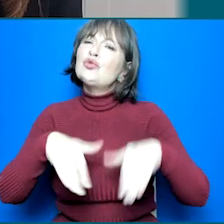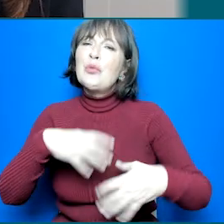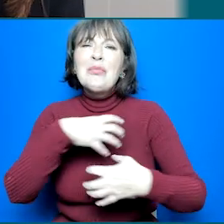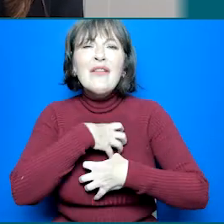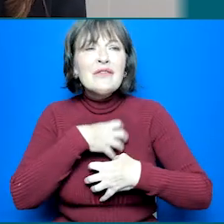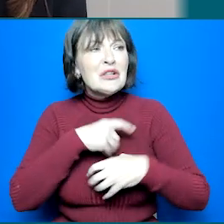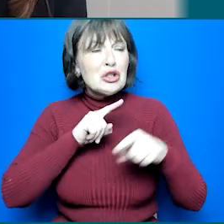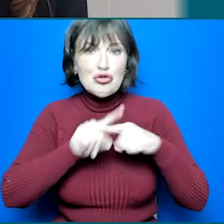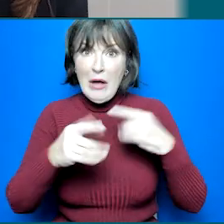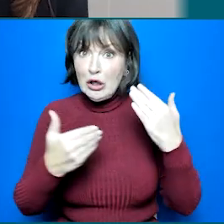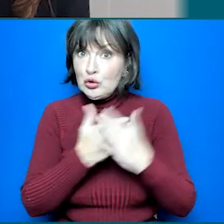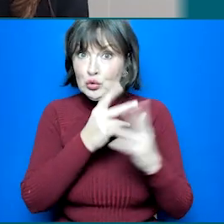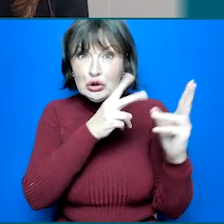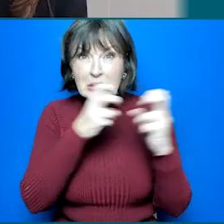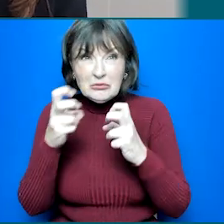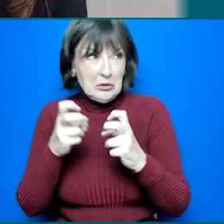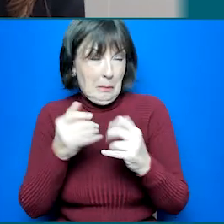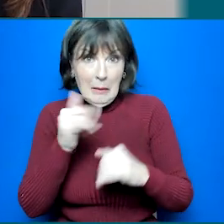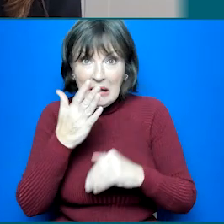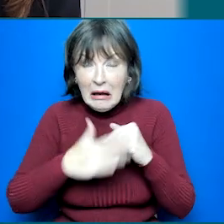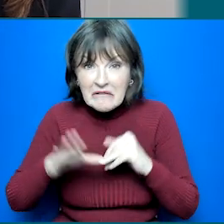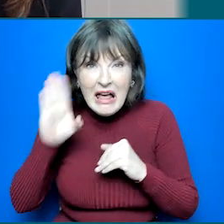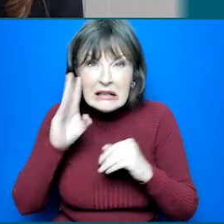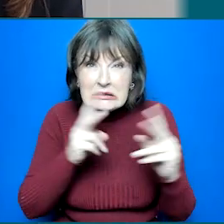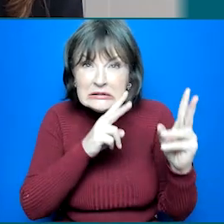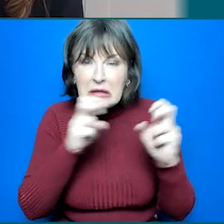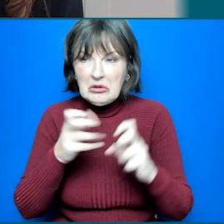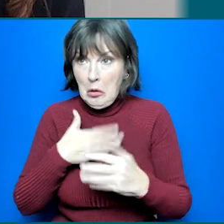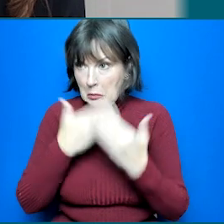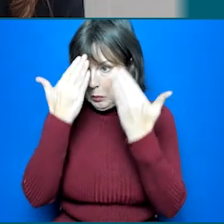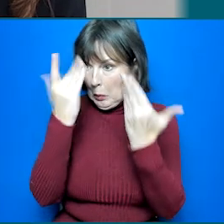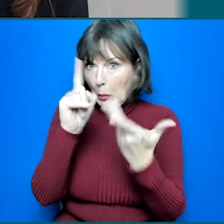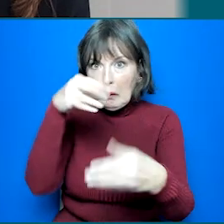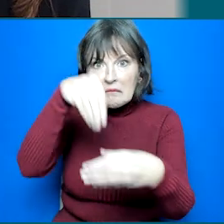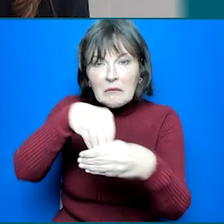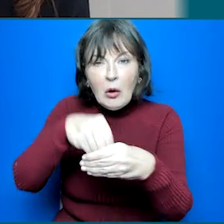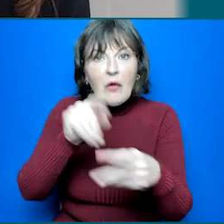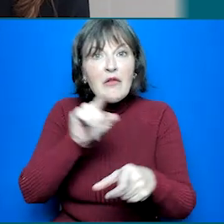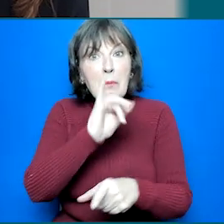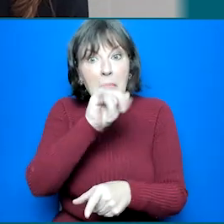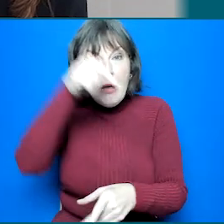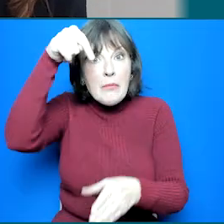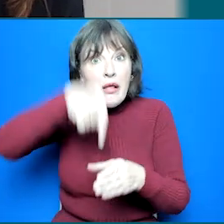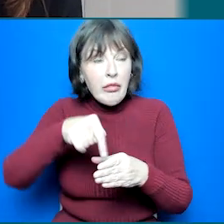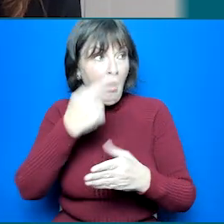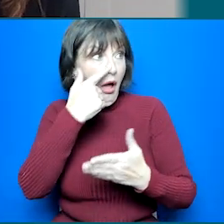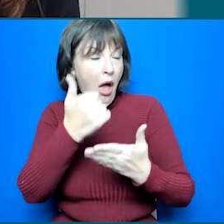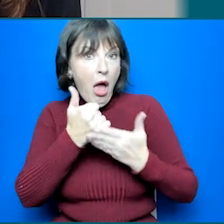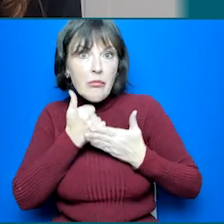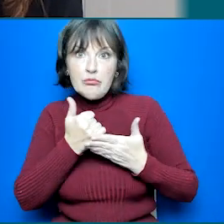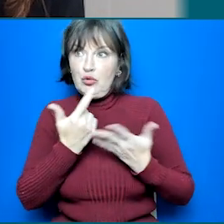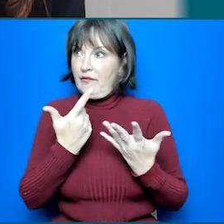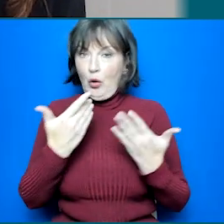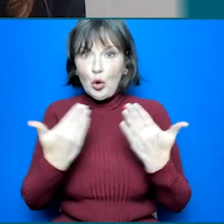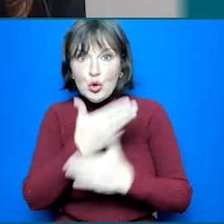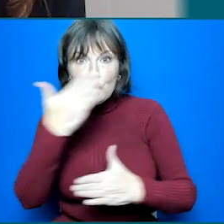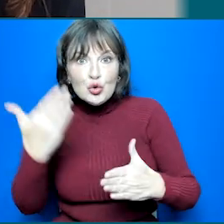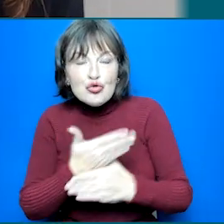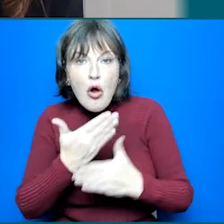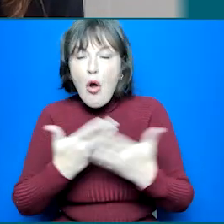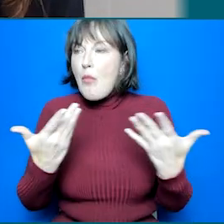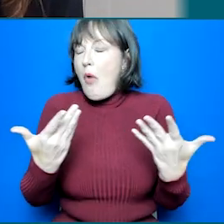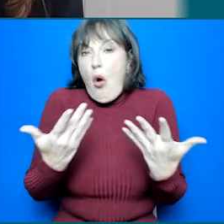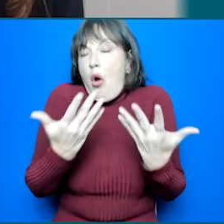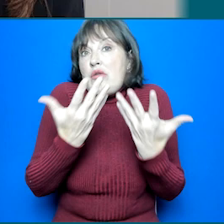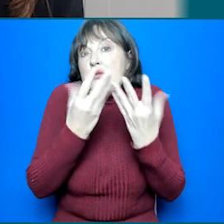you're not sure about or you haven't heard of because in the future it could like help you for your job or just